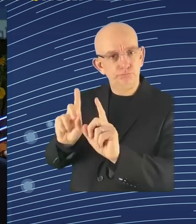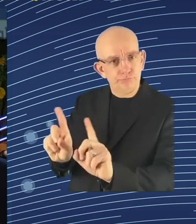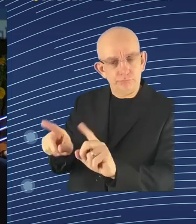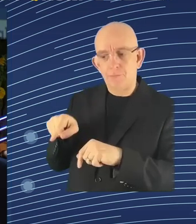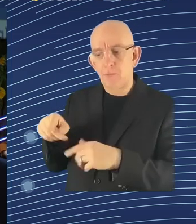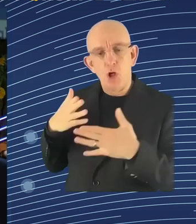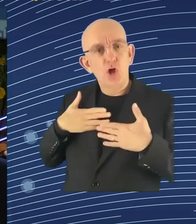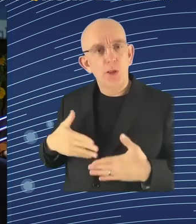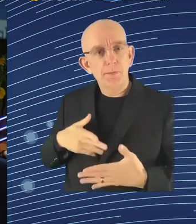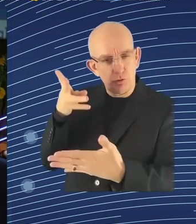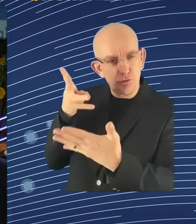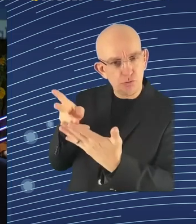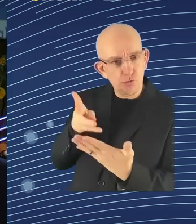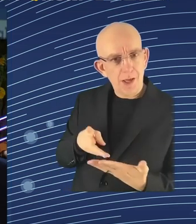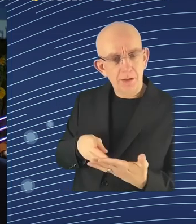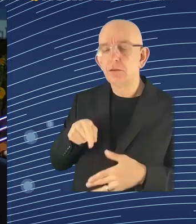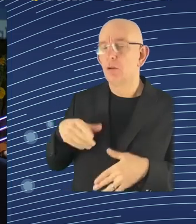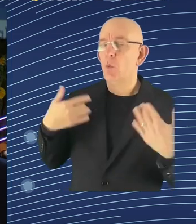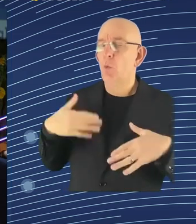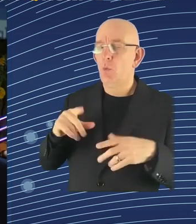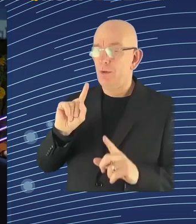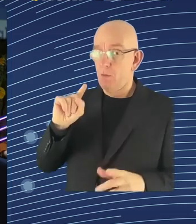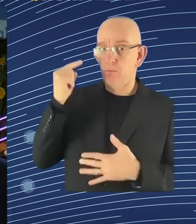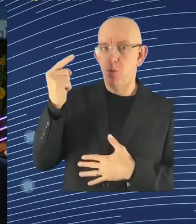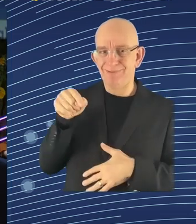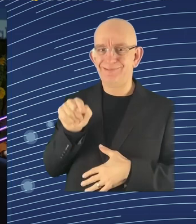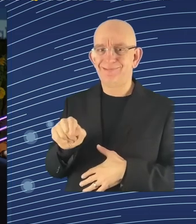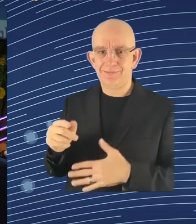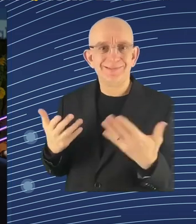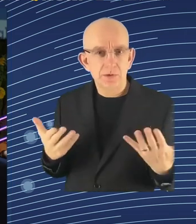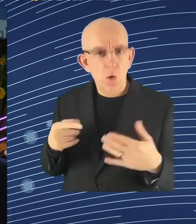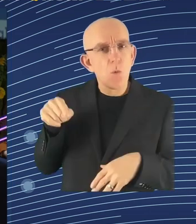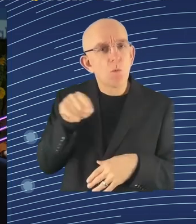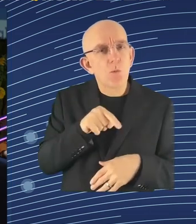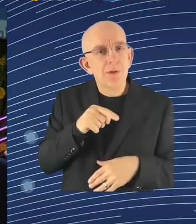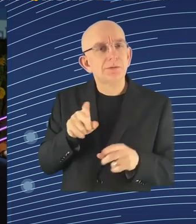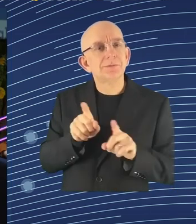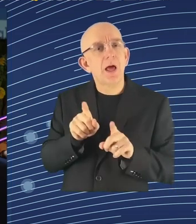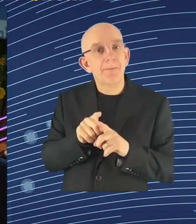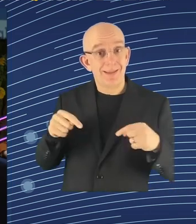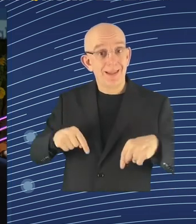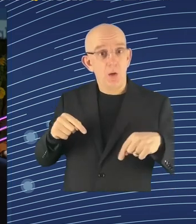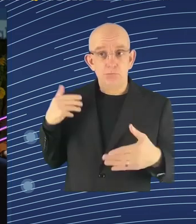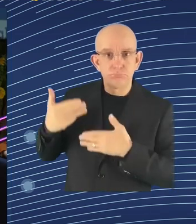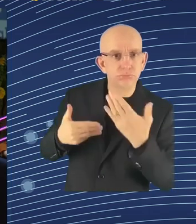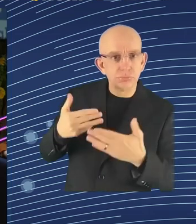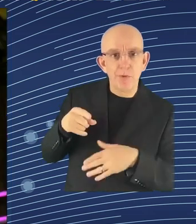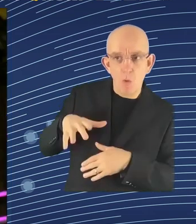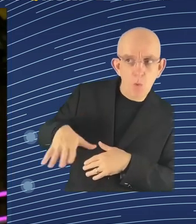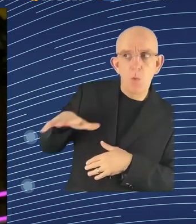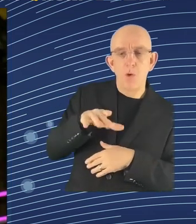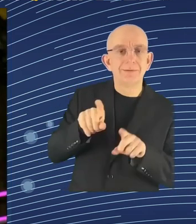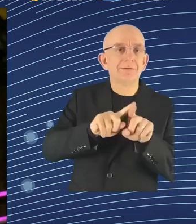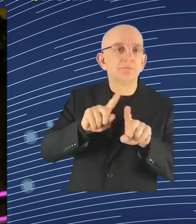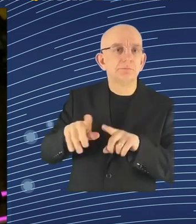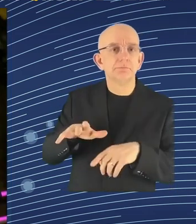platform, because AI in the world of work, and especially as a control instrument, it's expanding everywhere. It's